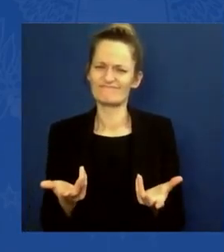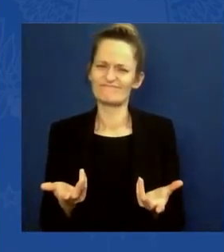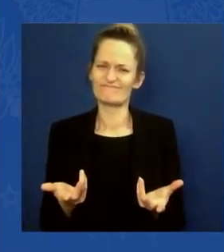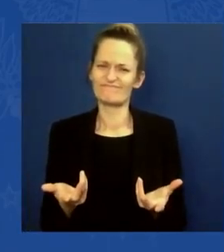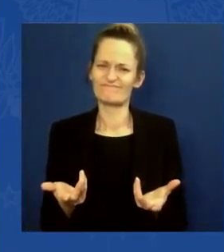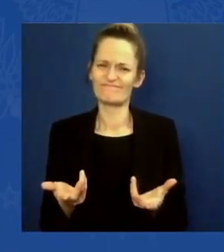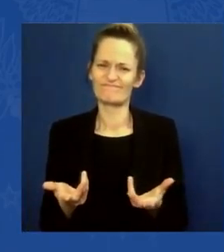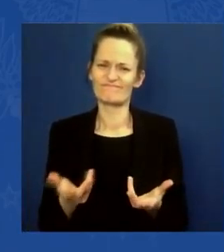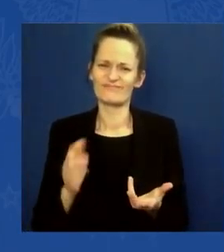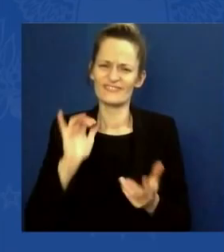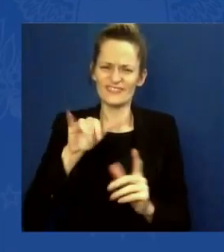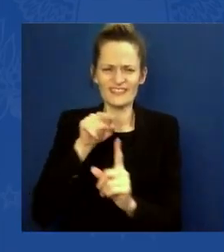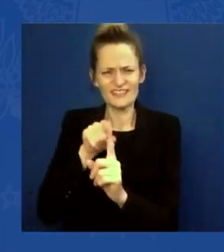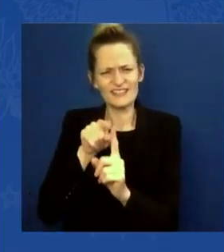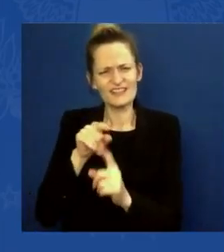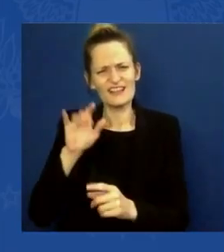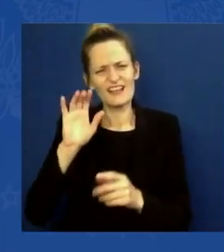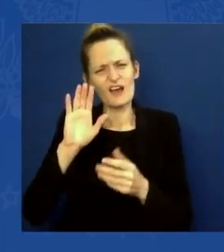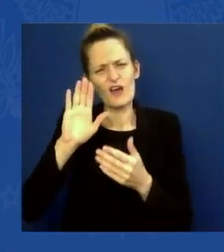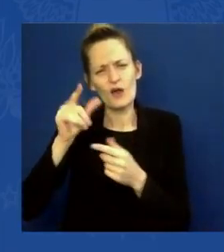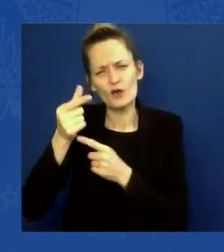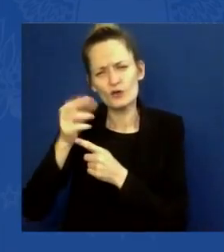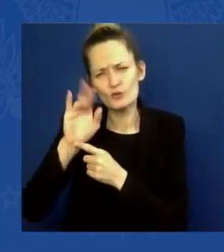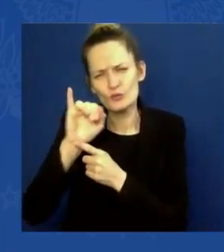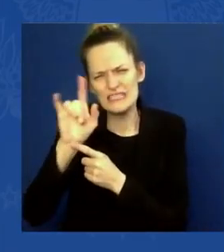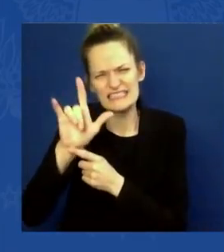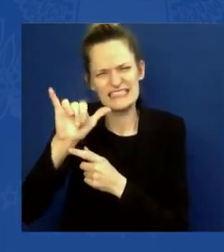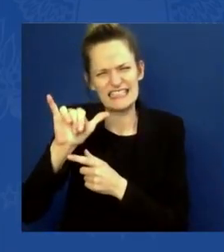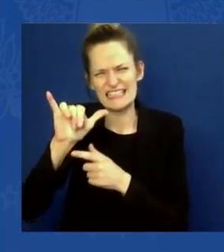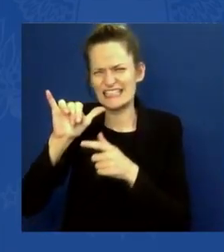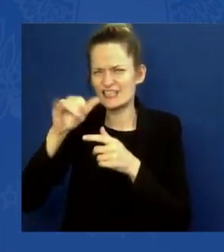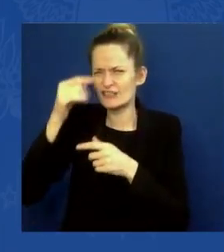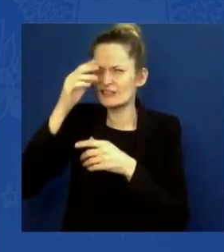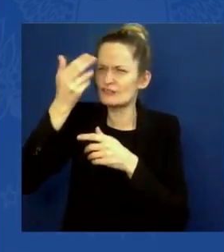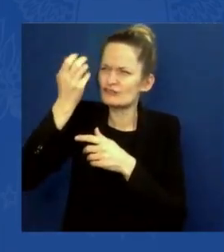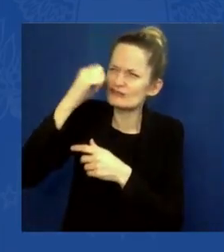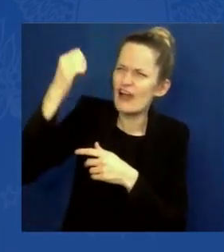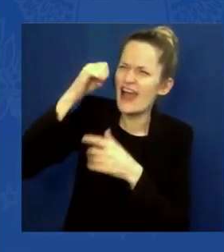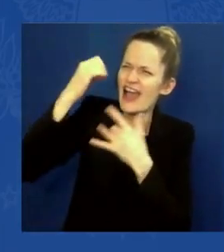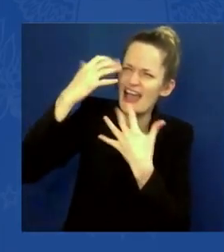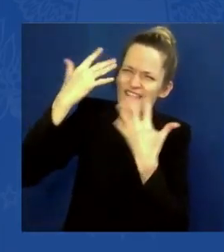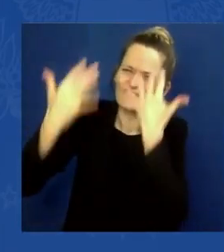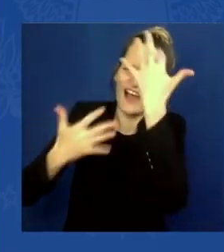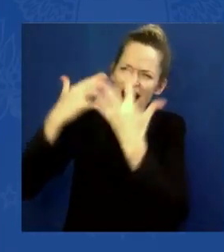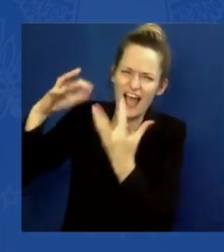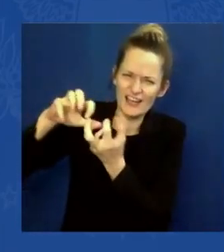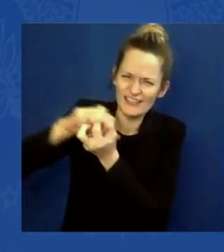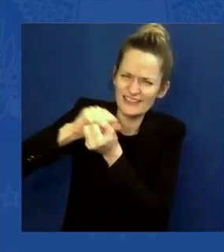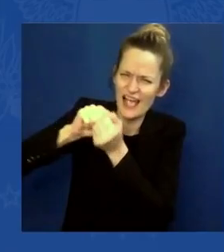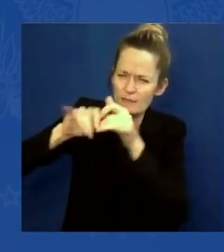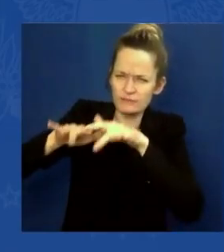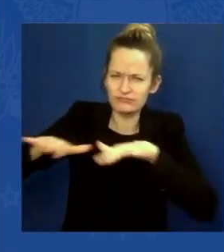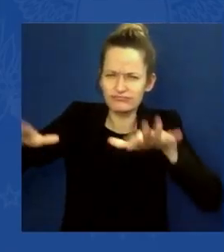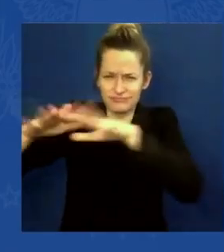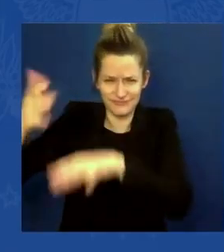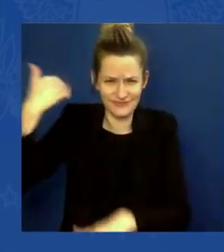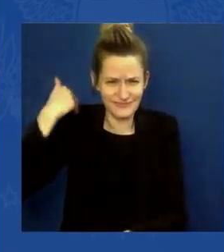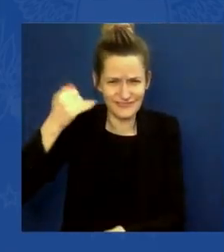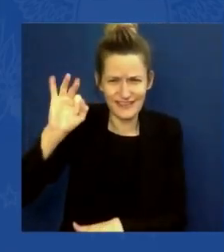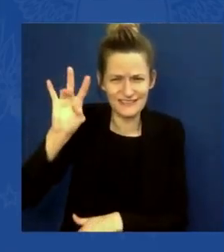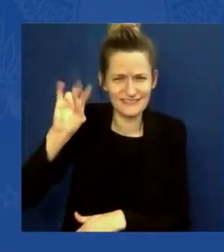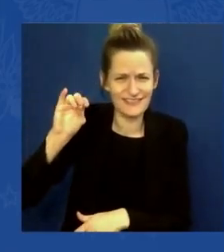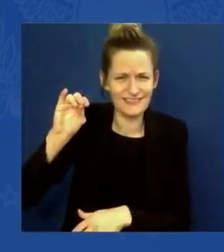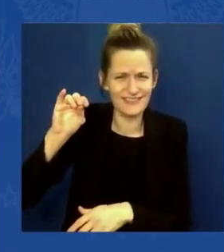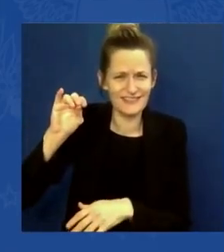that washed out an entire section of Interstate 70, adding hours of people's drives and cutting off a vital commercial artery.